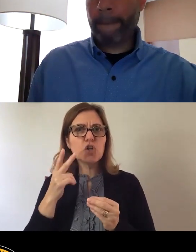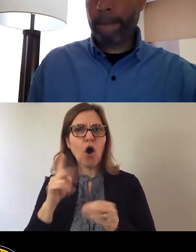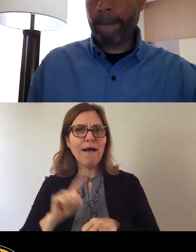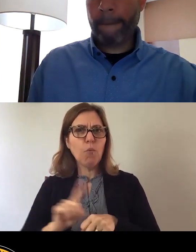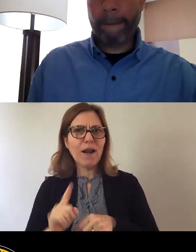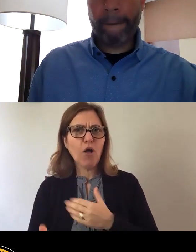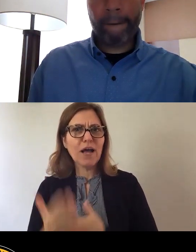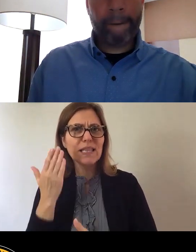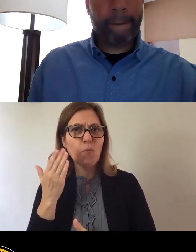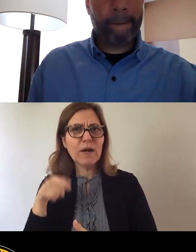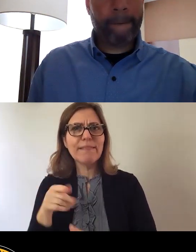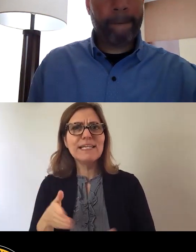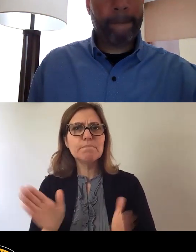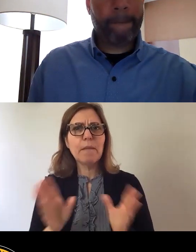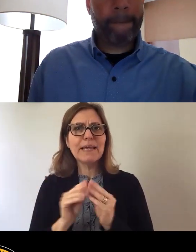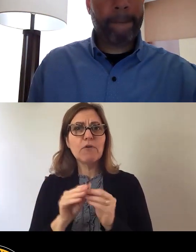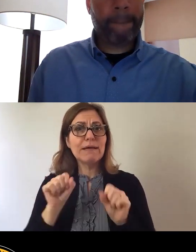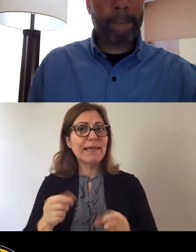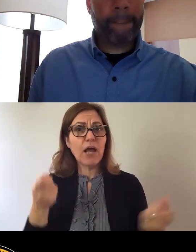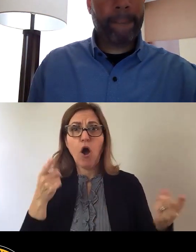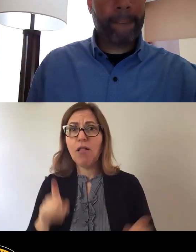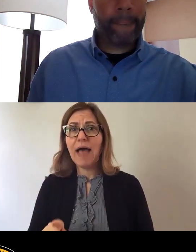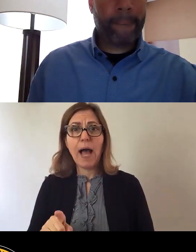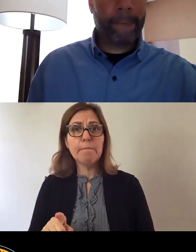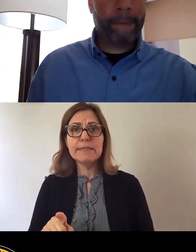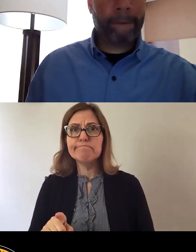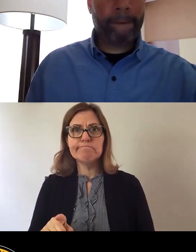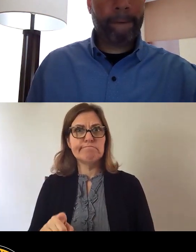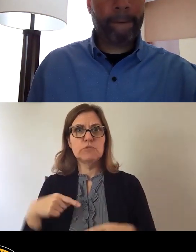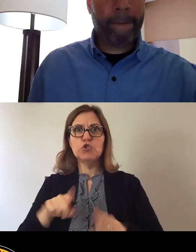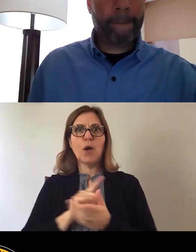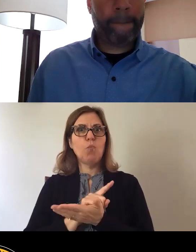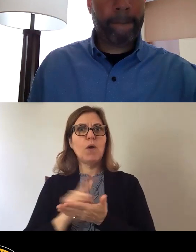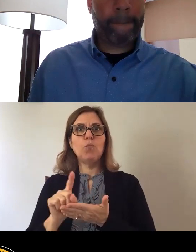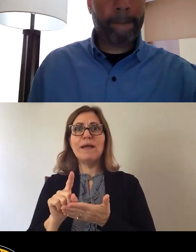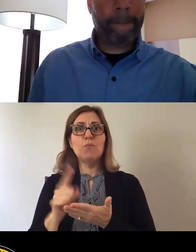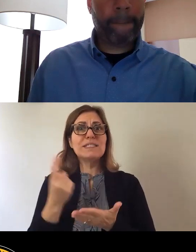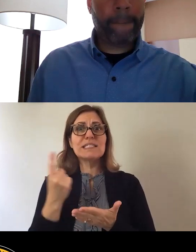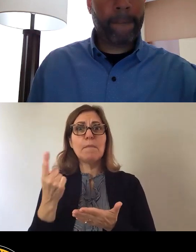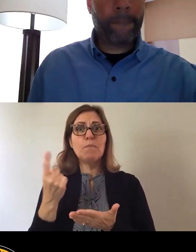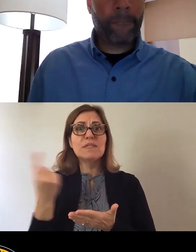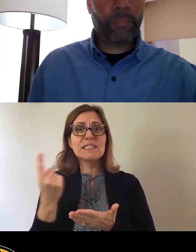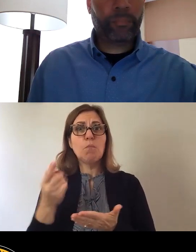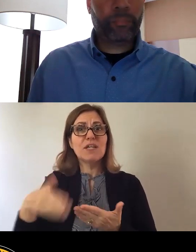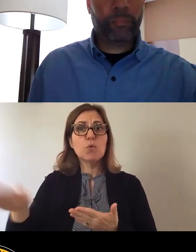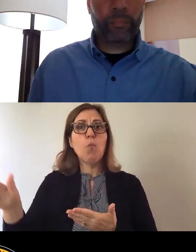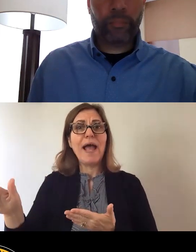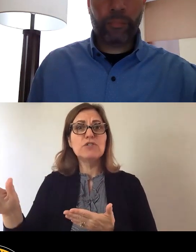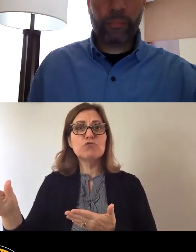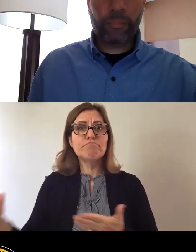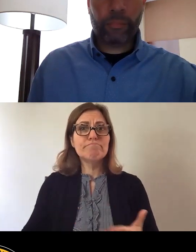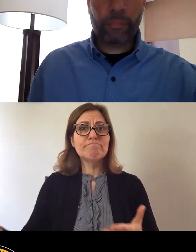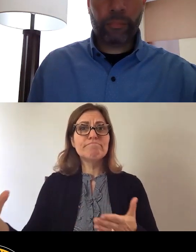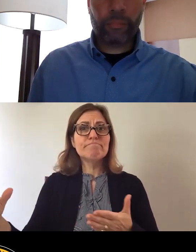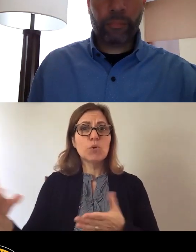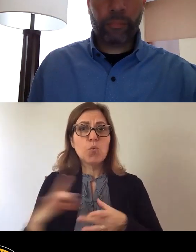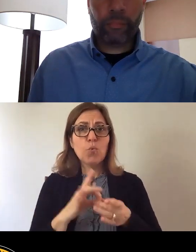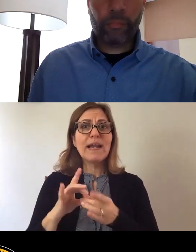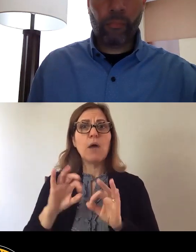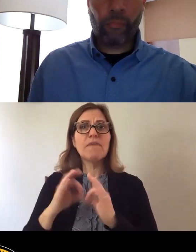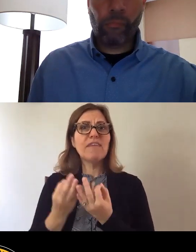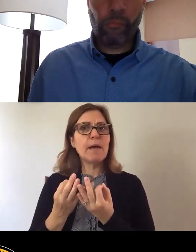And these public hearings can all happen within one week when someone might be away reuniting with family, etc. And to miss an opportunity